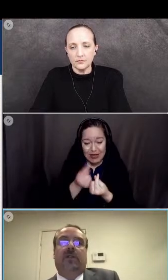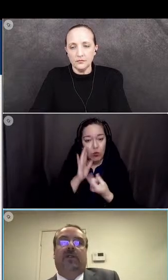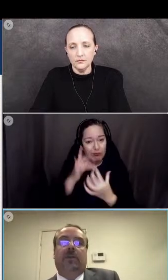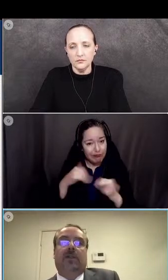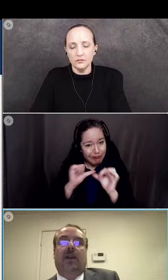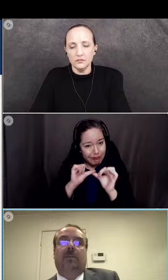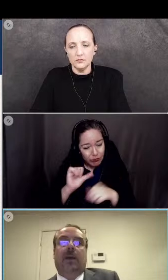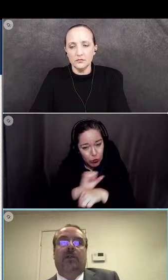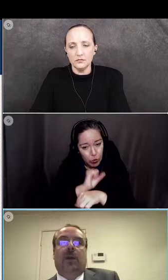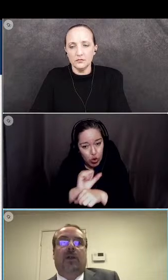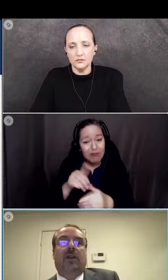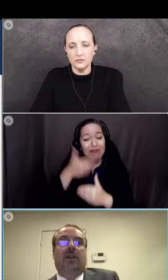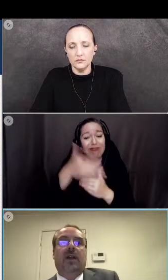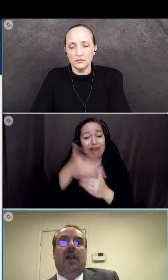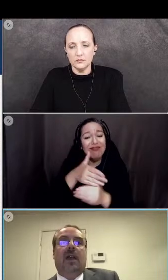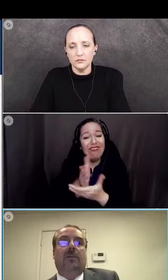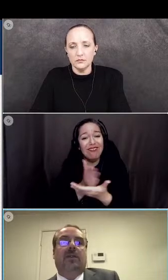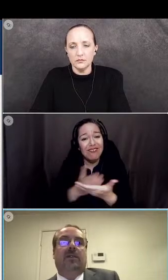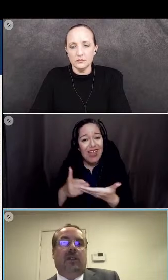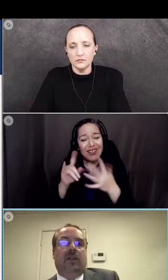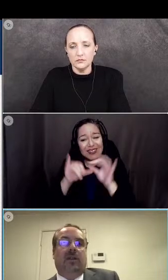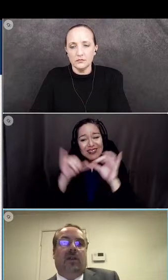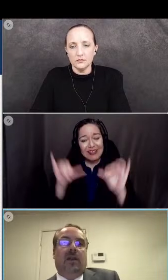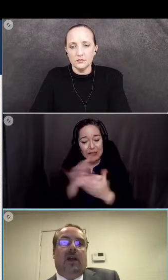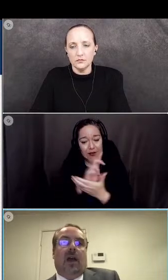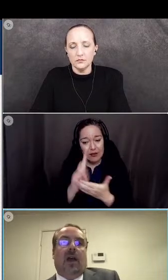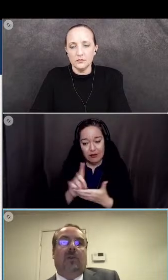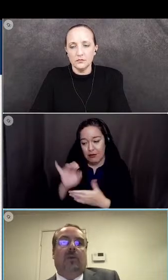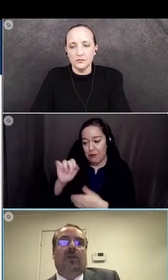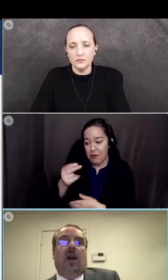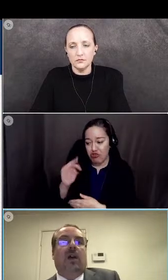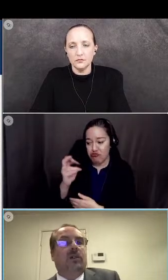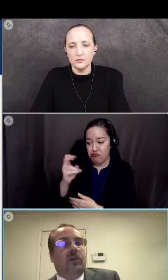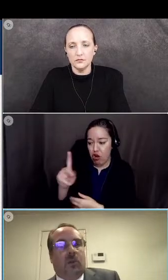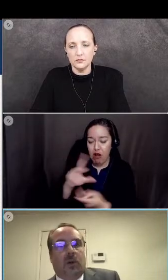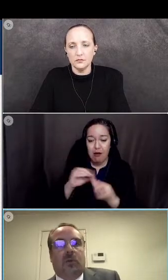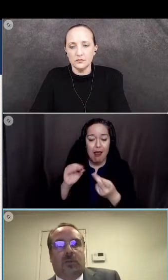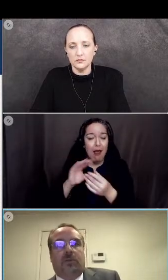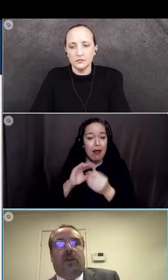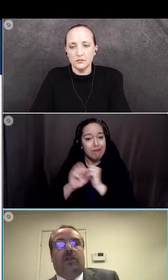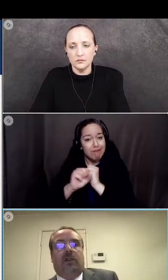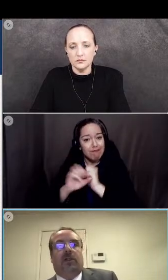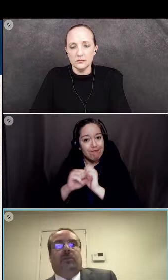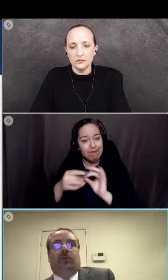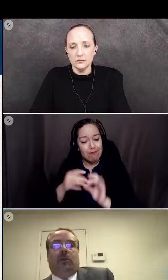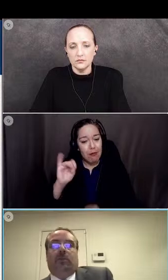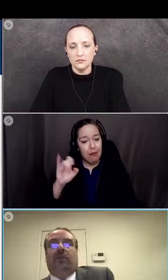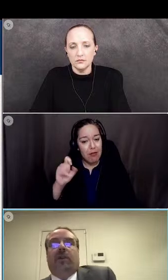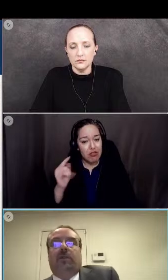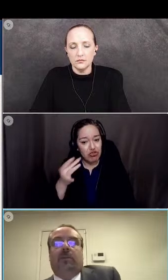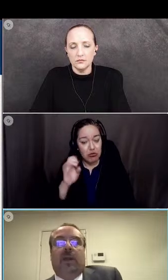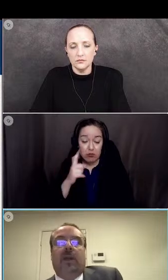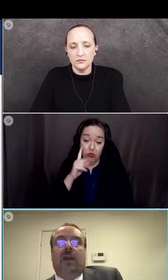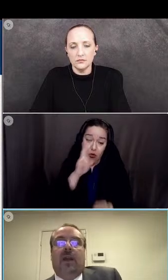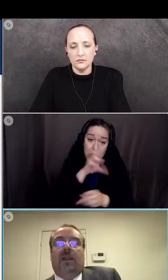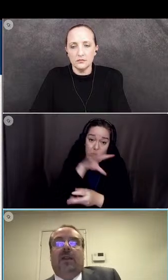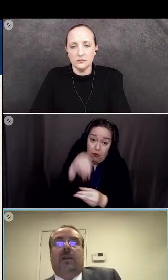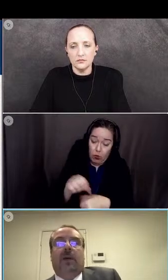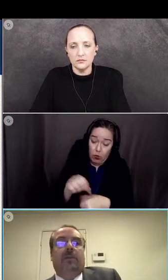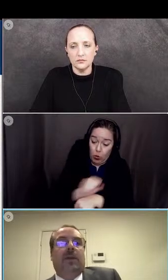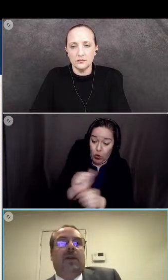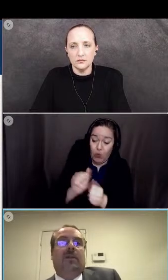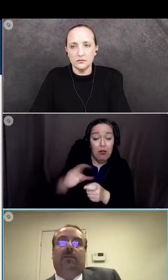phase of system design benchmarking and messaging i was honored to work with the professionalism group and found it to be